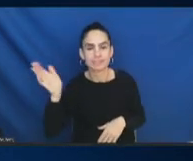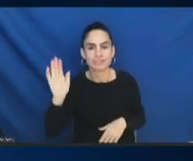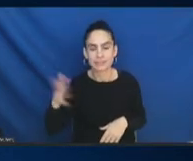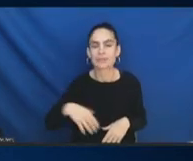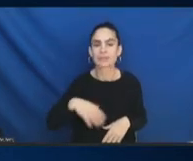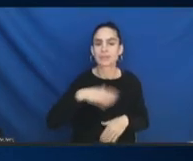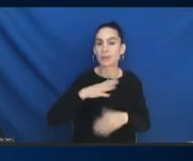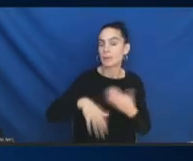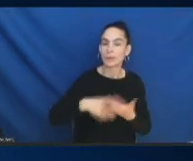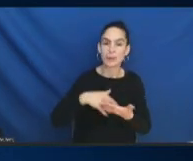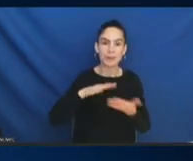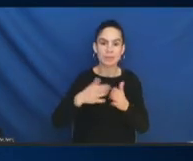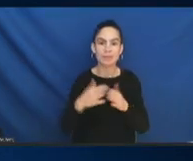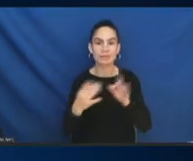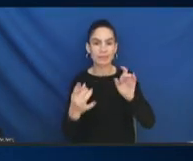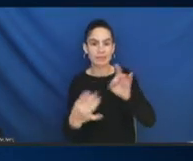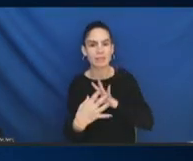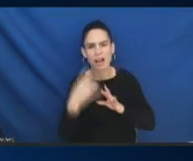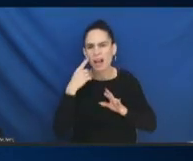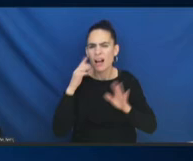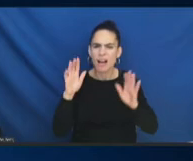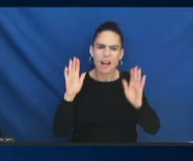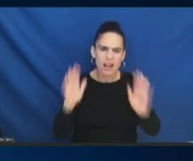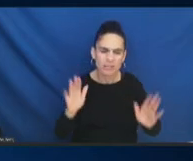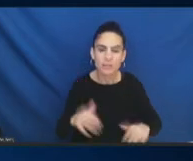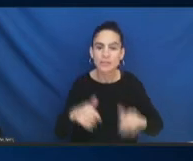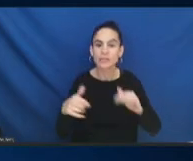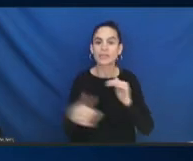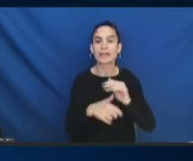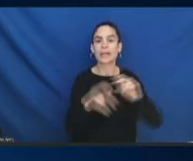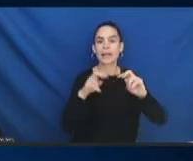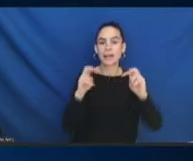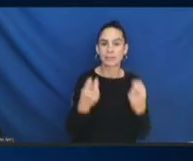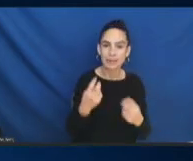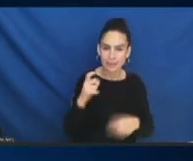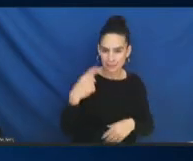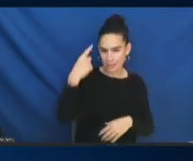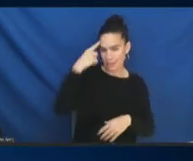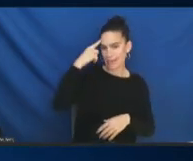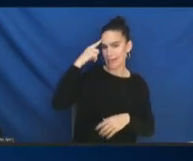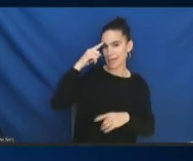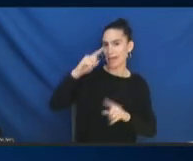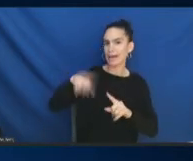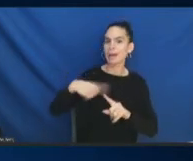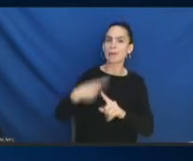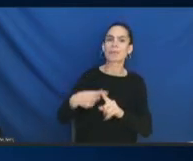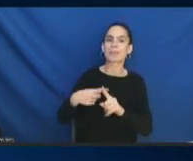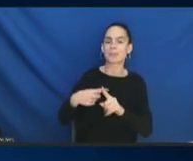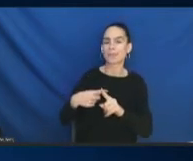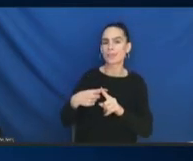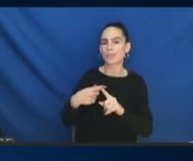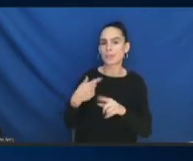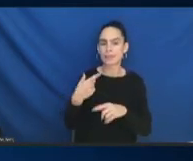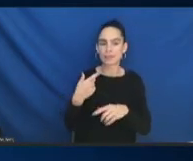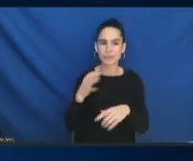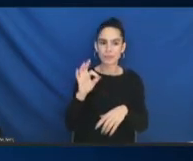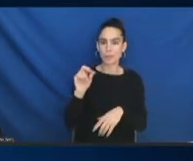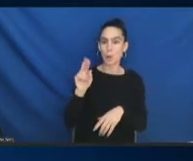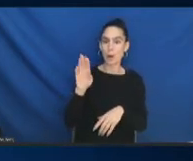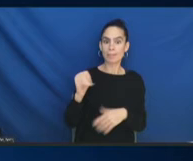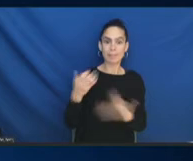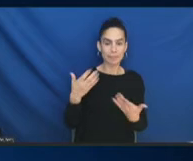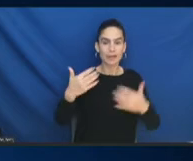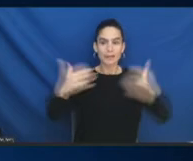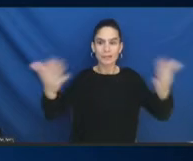think subcommittees may want to think about doing regional forums to invite community members in to give input